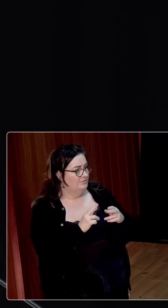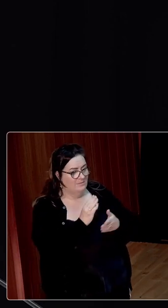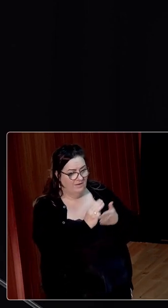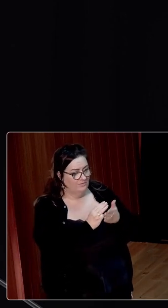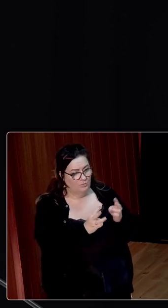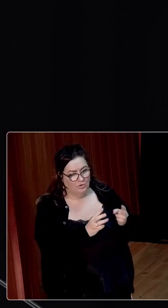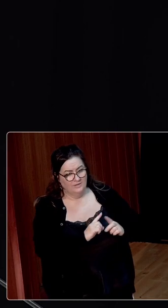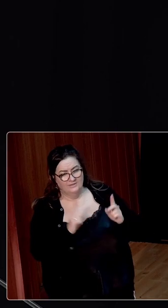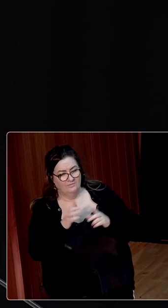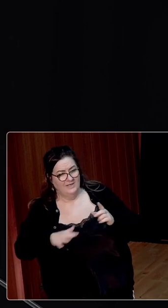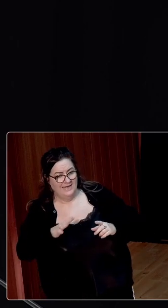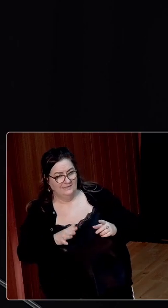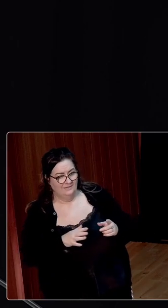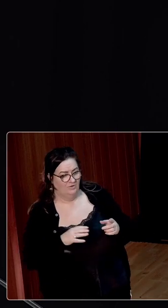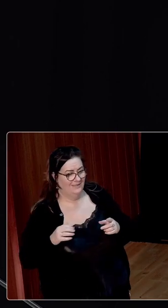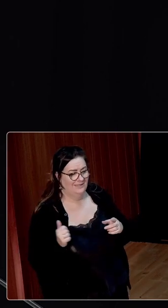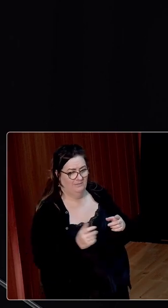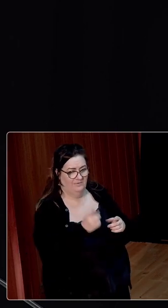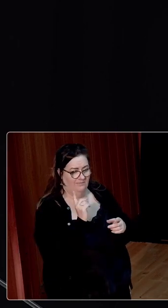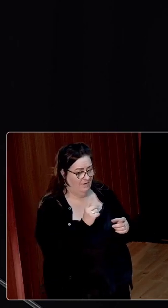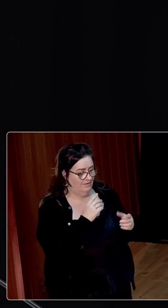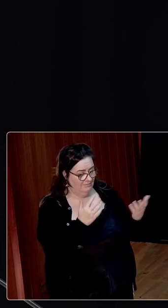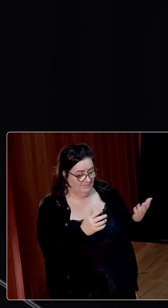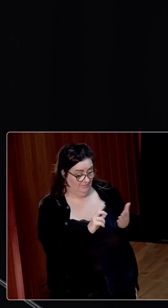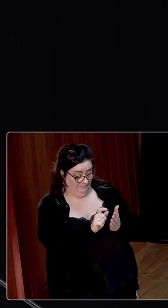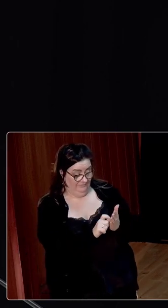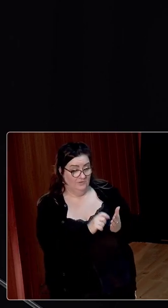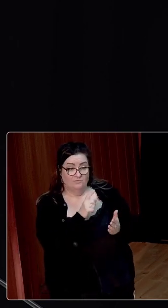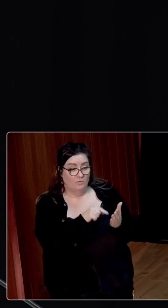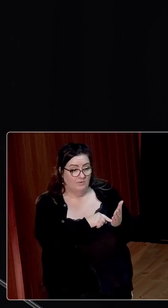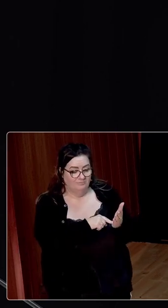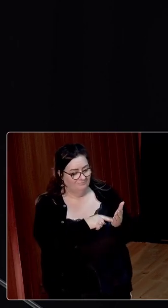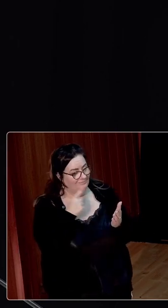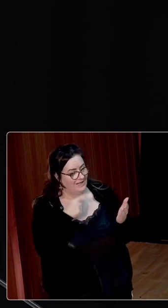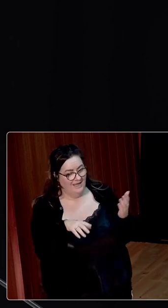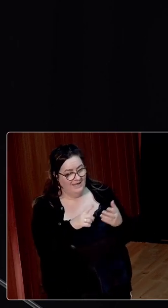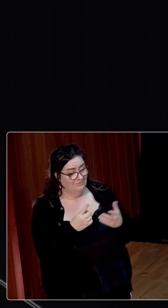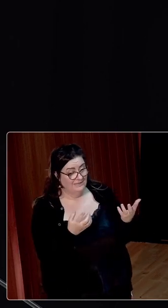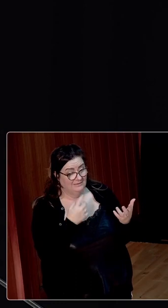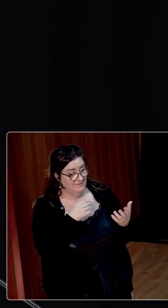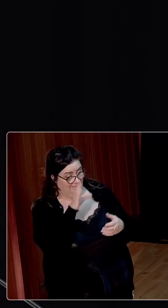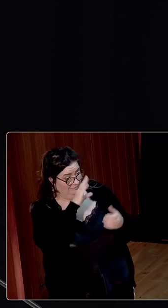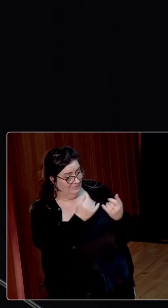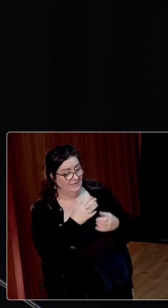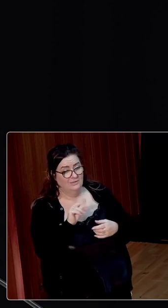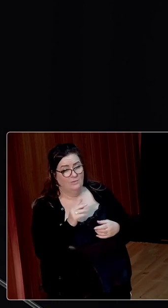employment. Judged by modern standards of agriculture, wrote the official, such land is essentially derelict.